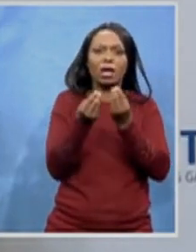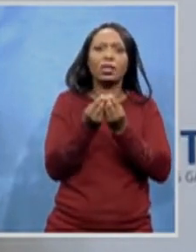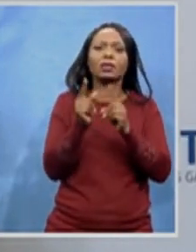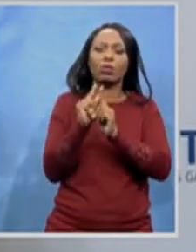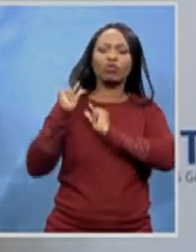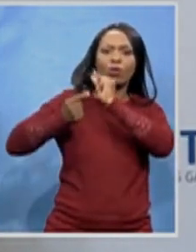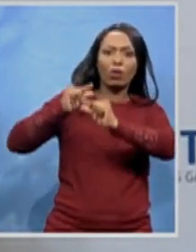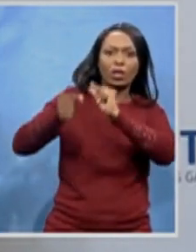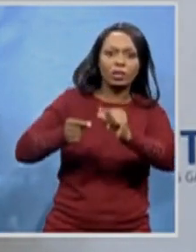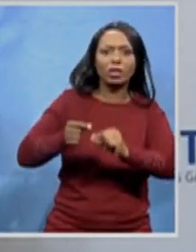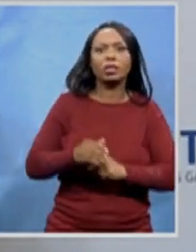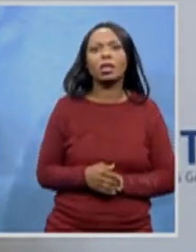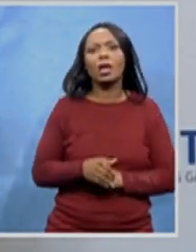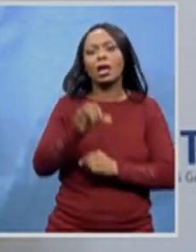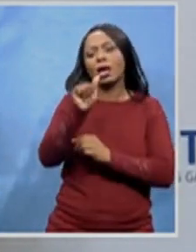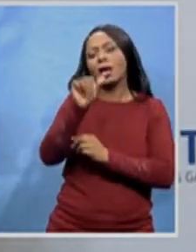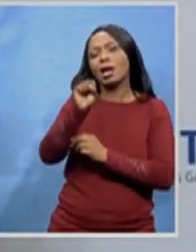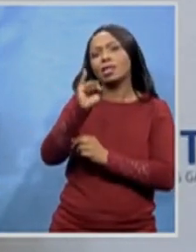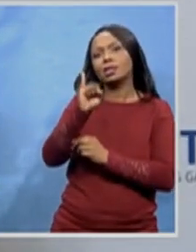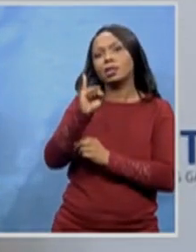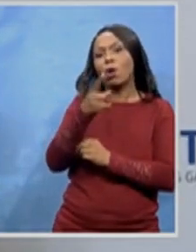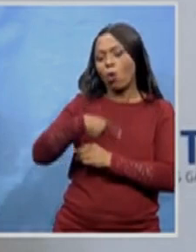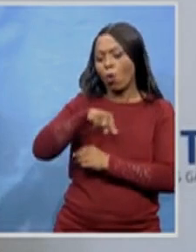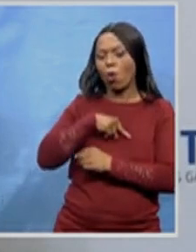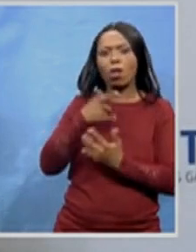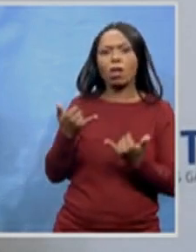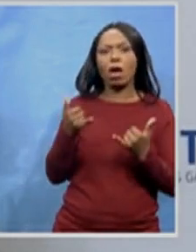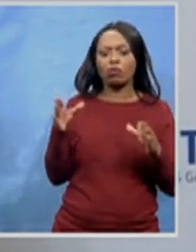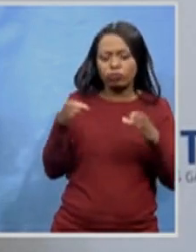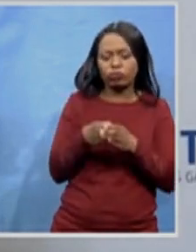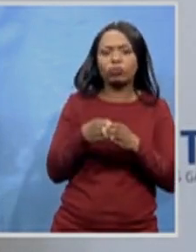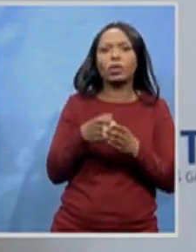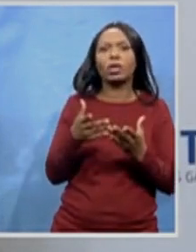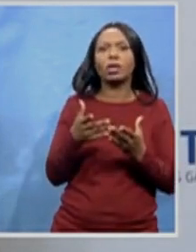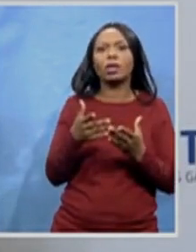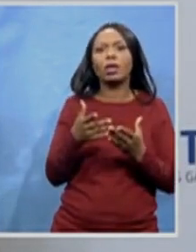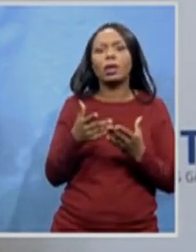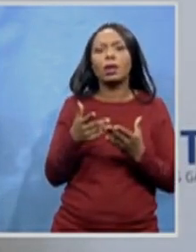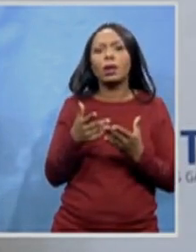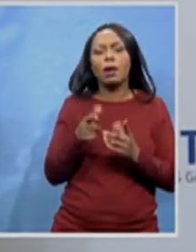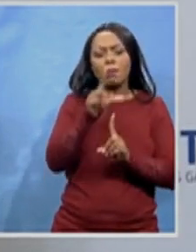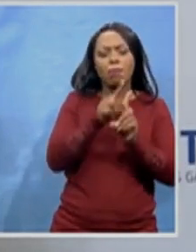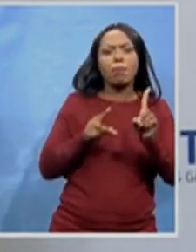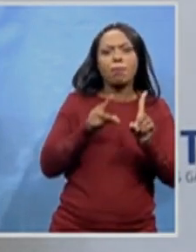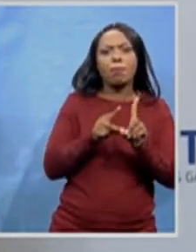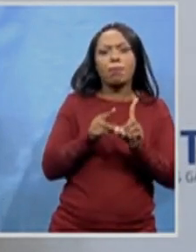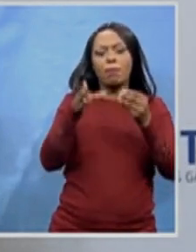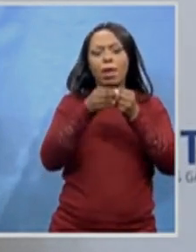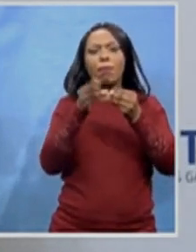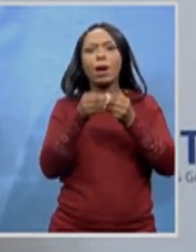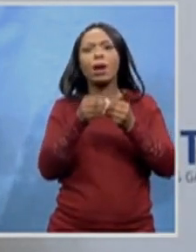Today, we bid farewell to Umtauks, a member of Trombis and Kalawa Chesney.